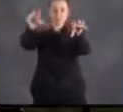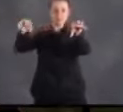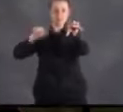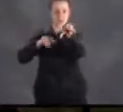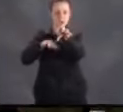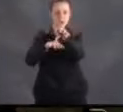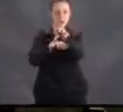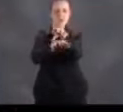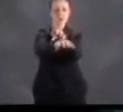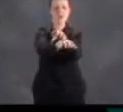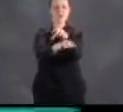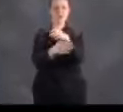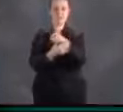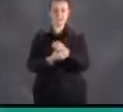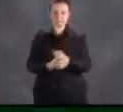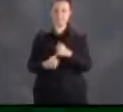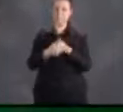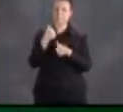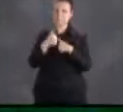fluids under our neighborhoods.